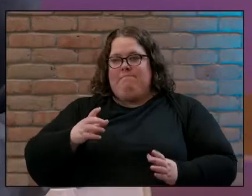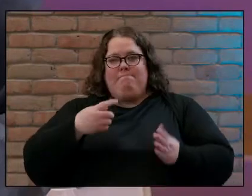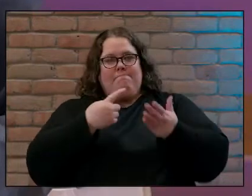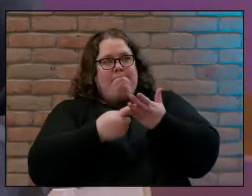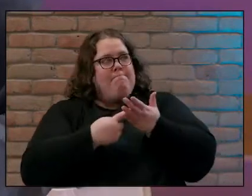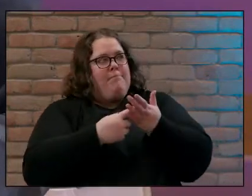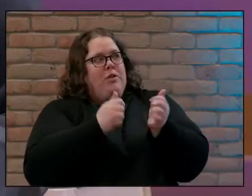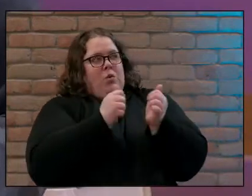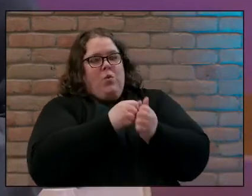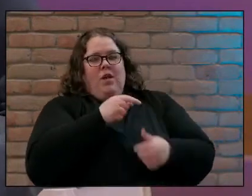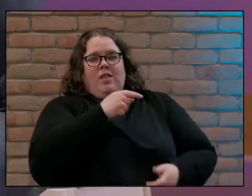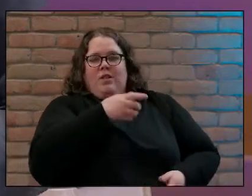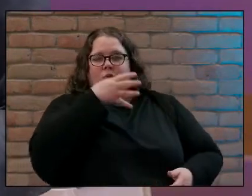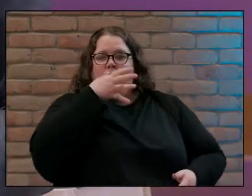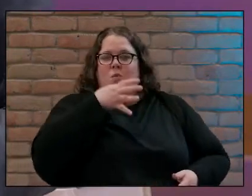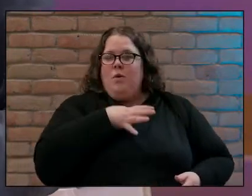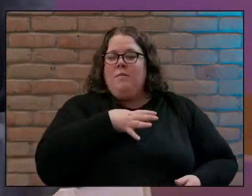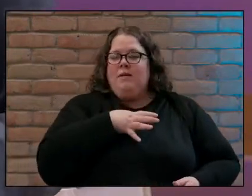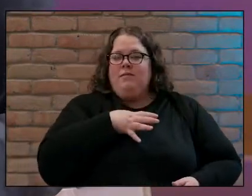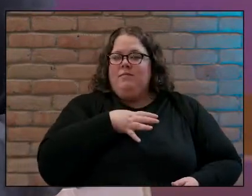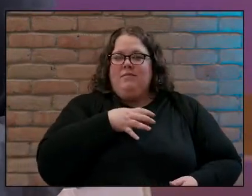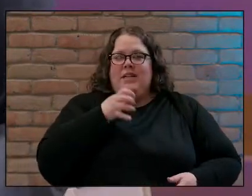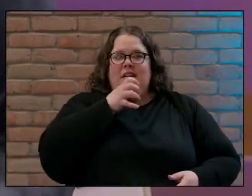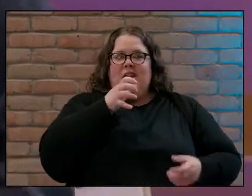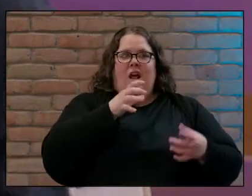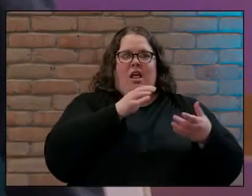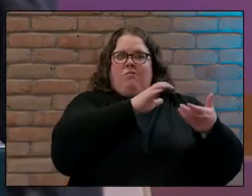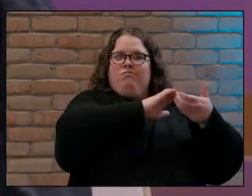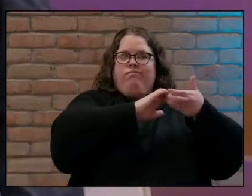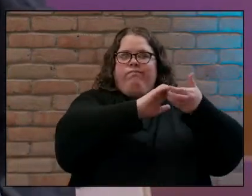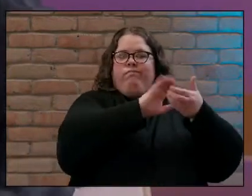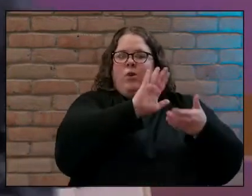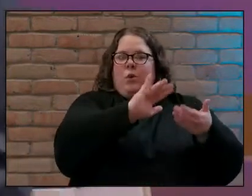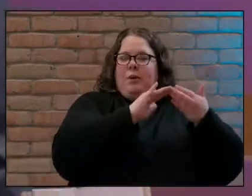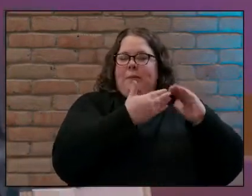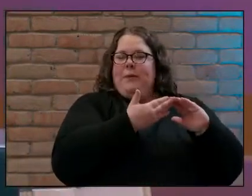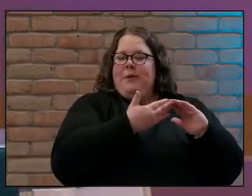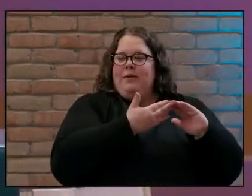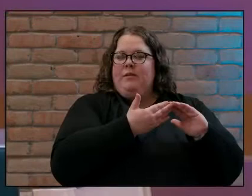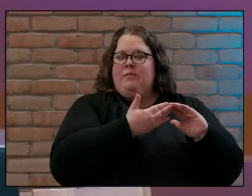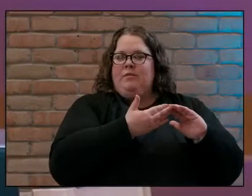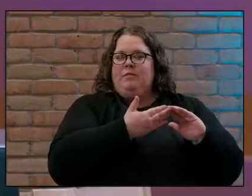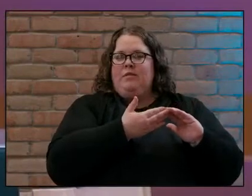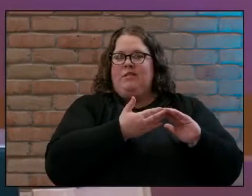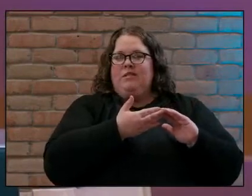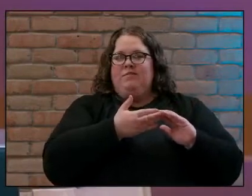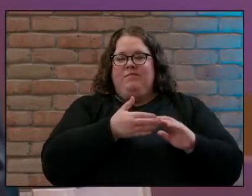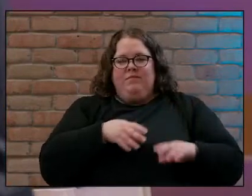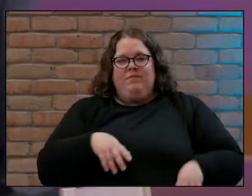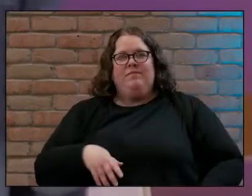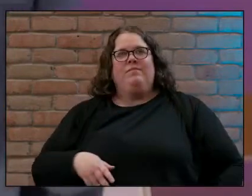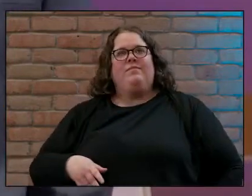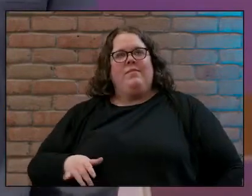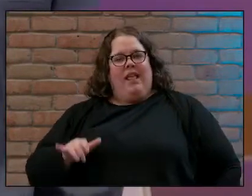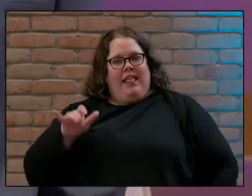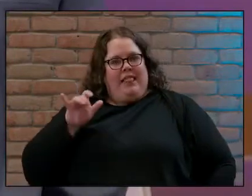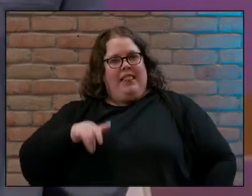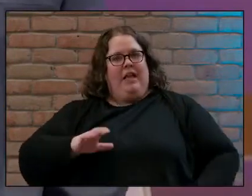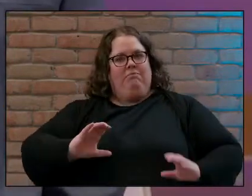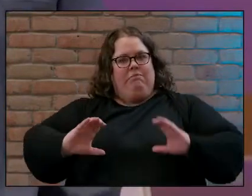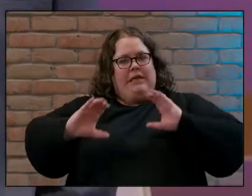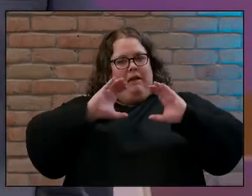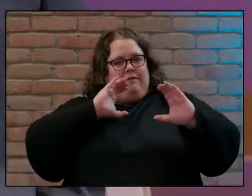outcast here at the well in the whole interaction with her he keeps the conversation